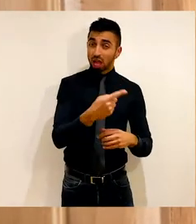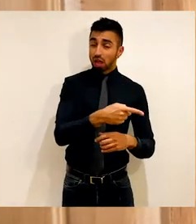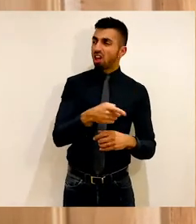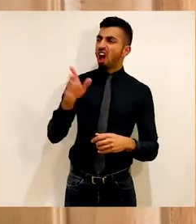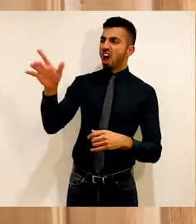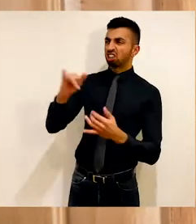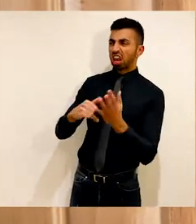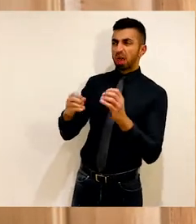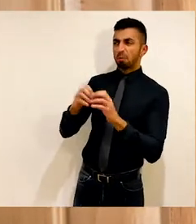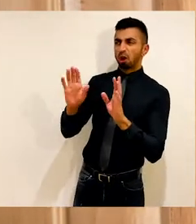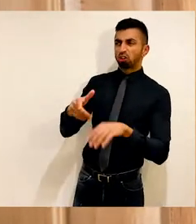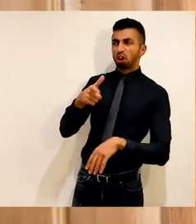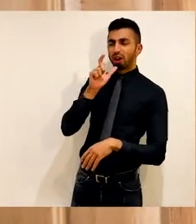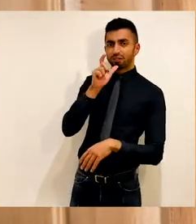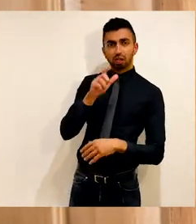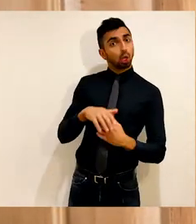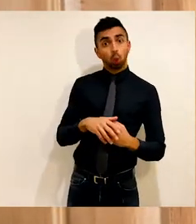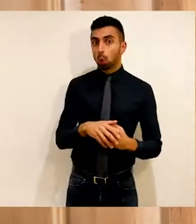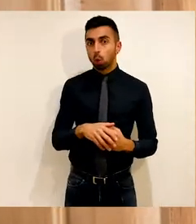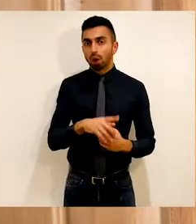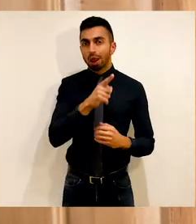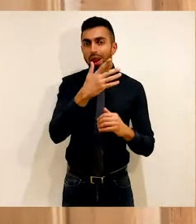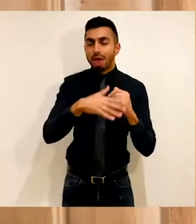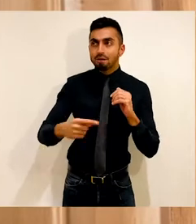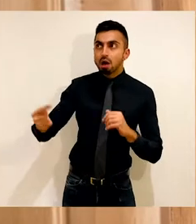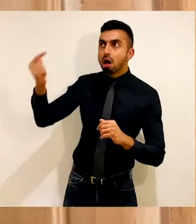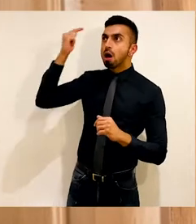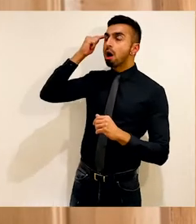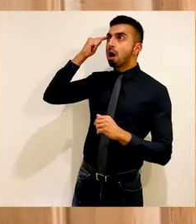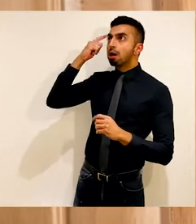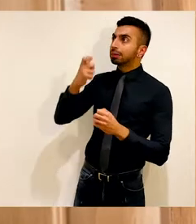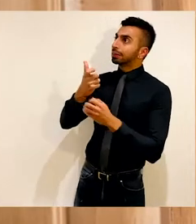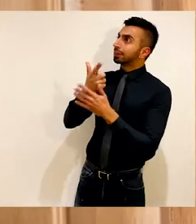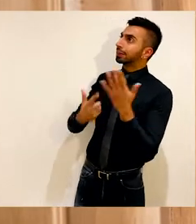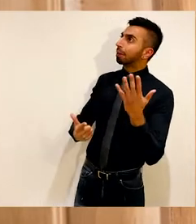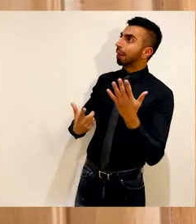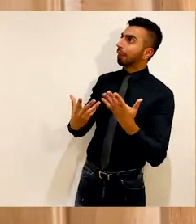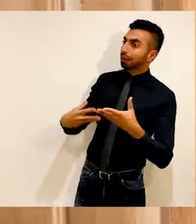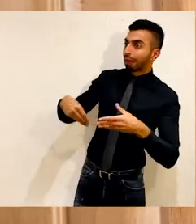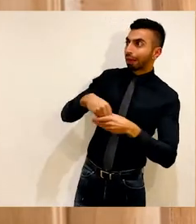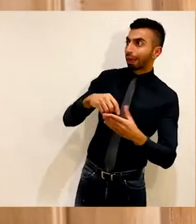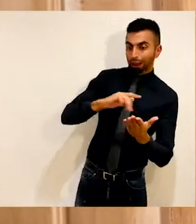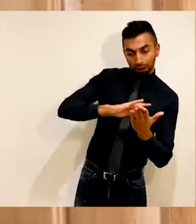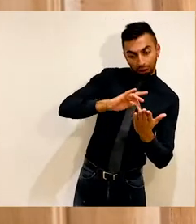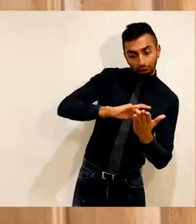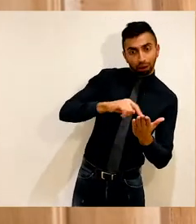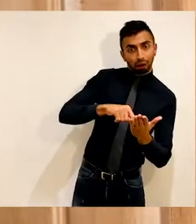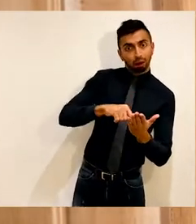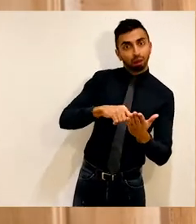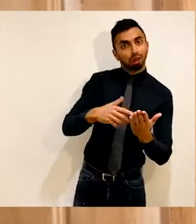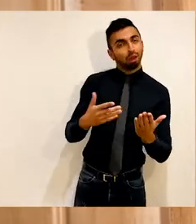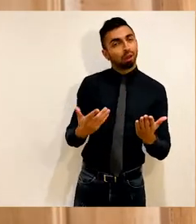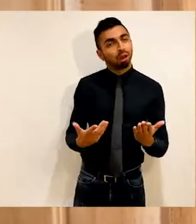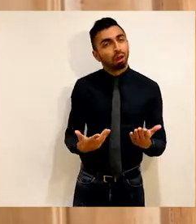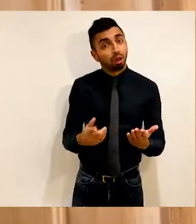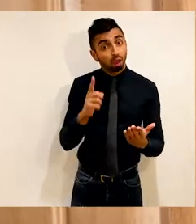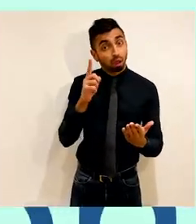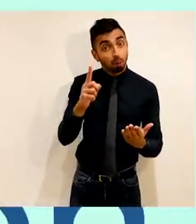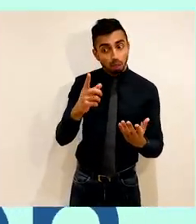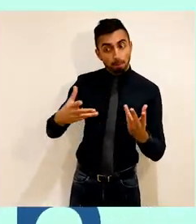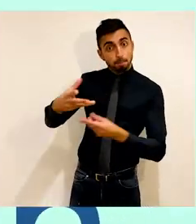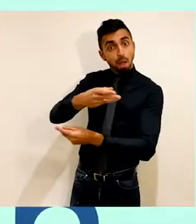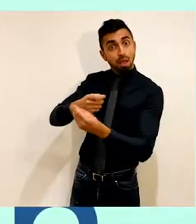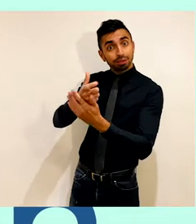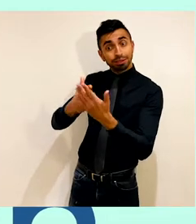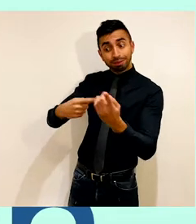They just don't think about these things. Because they don't have to. But the disabled market has a